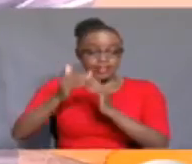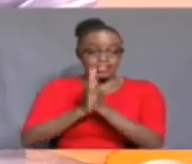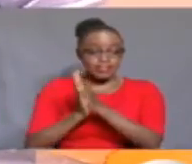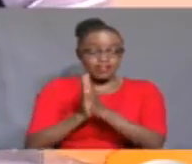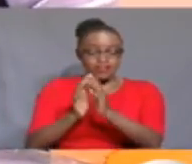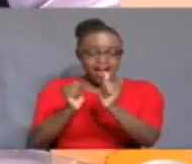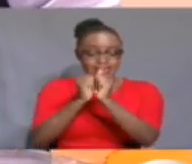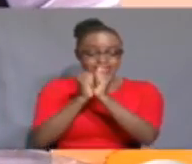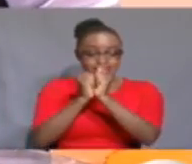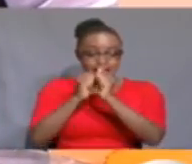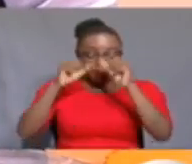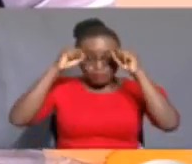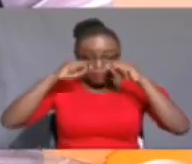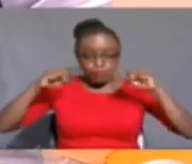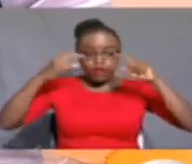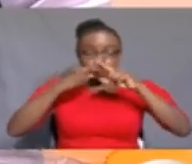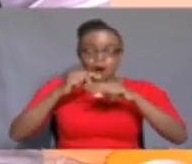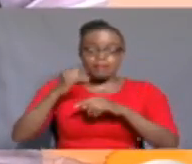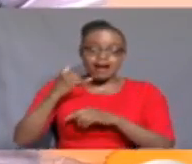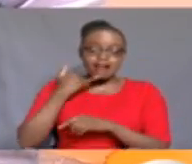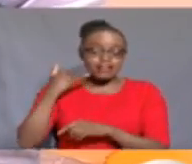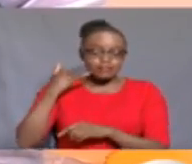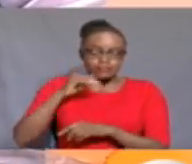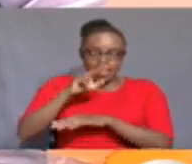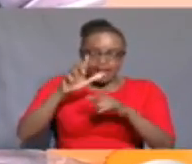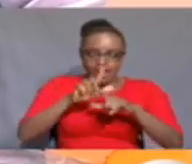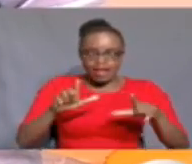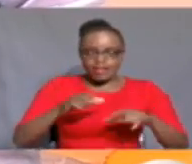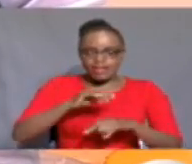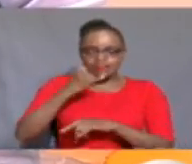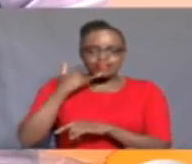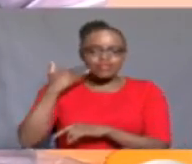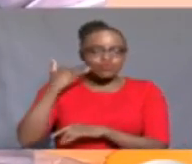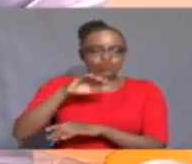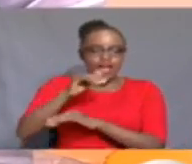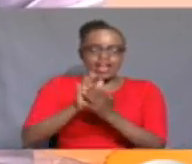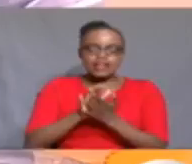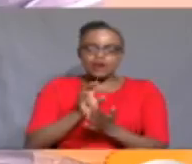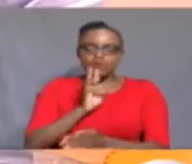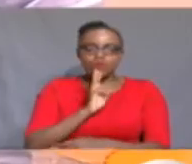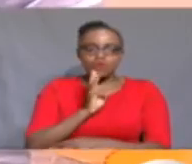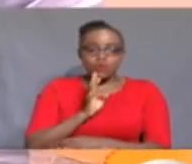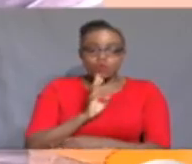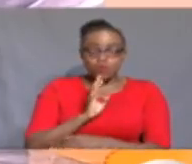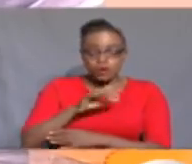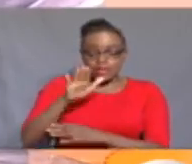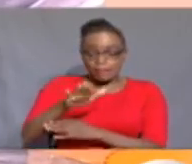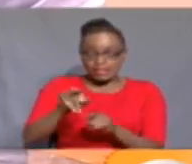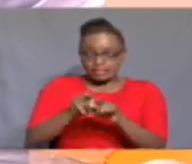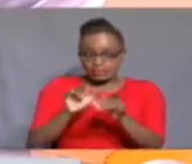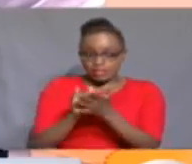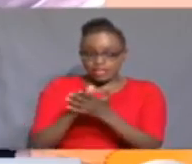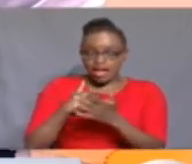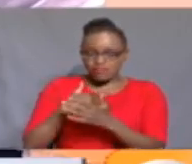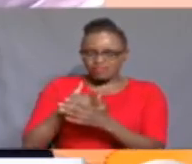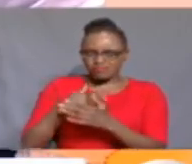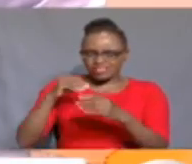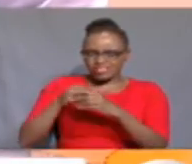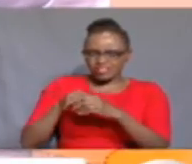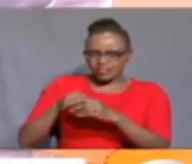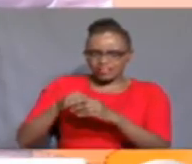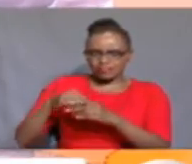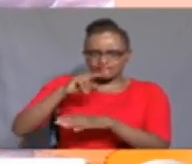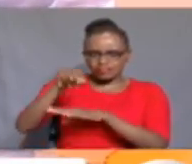Ten buffaloes from Lake Nakuru National Park and a water buck have died following an outbreak of anthrax in the National